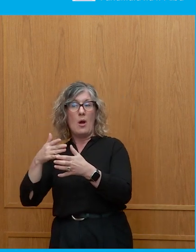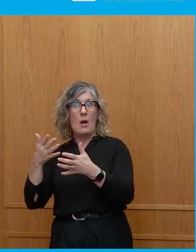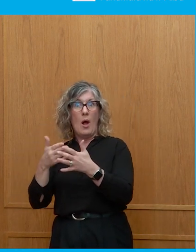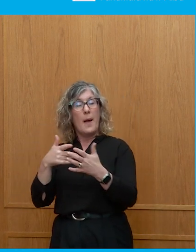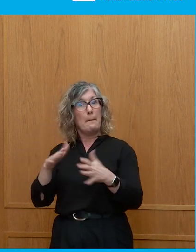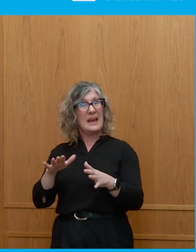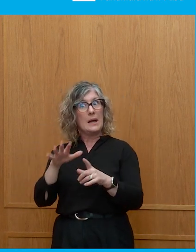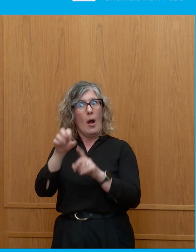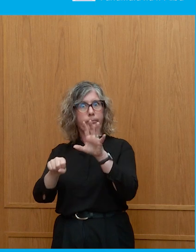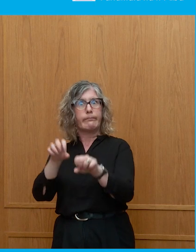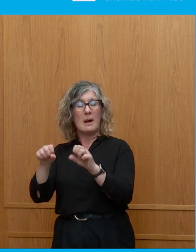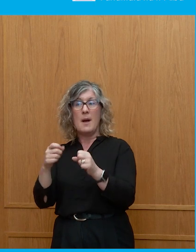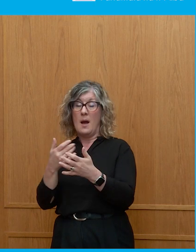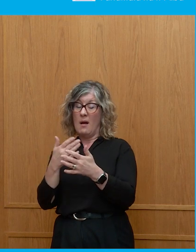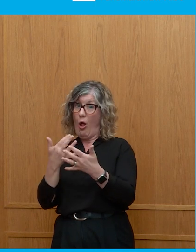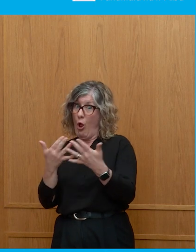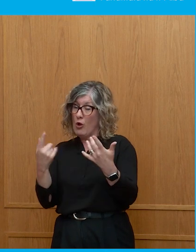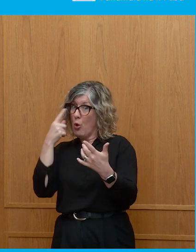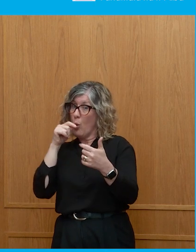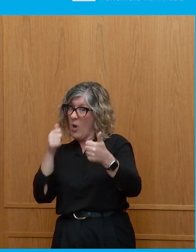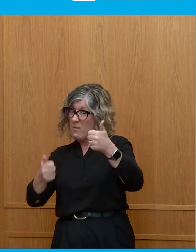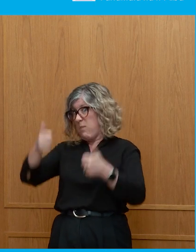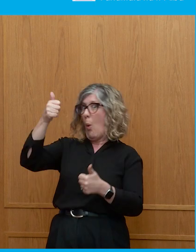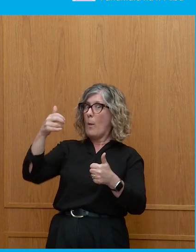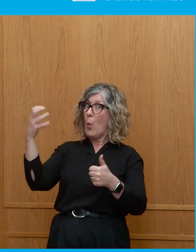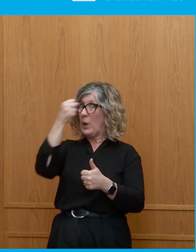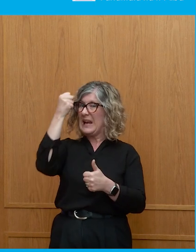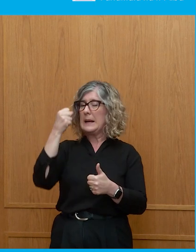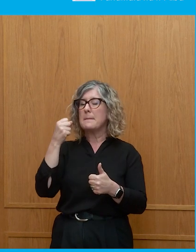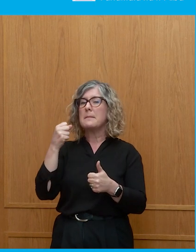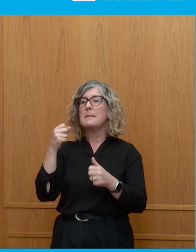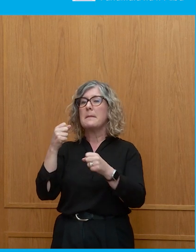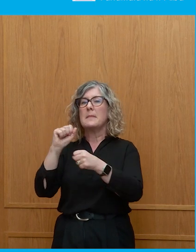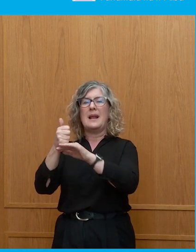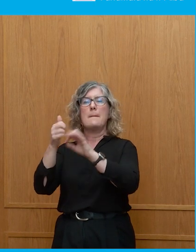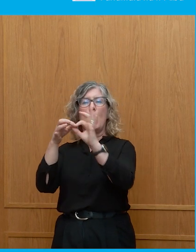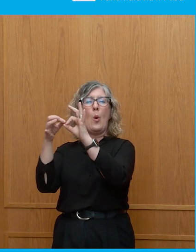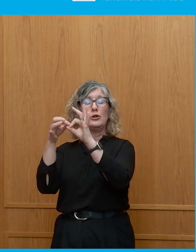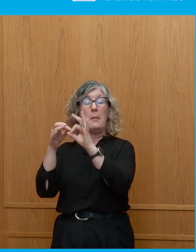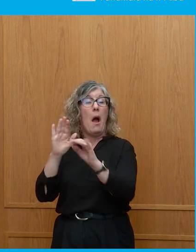break through and either win that election or form part of the coalition, and they didn't.